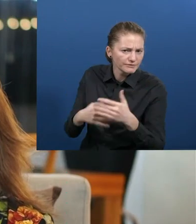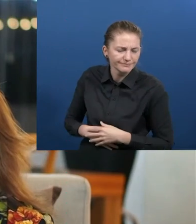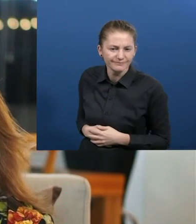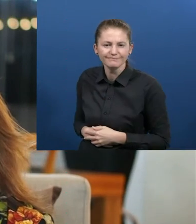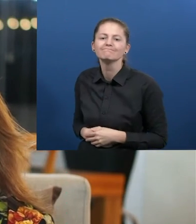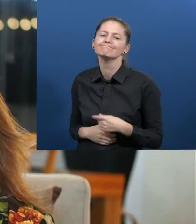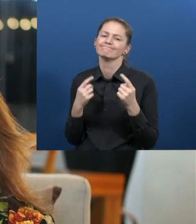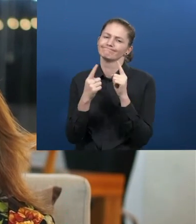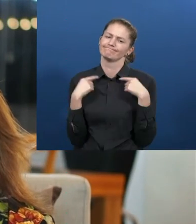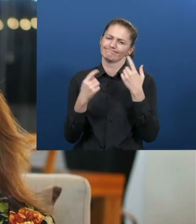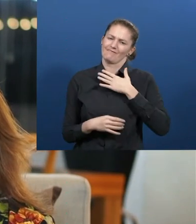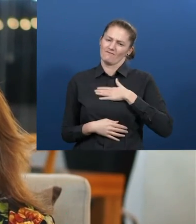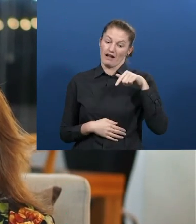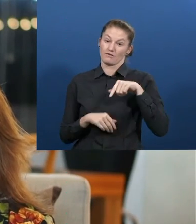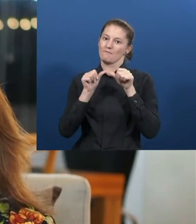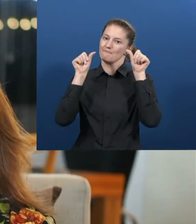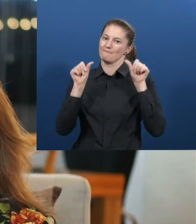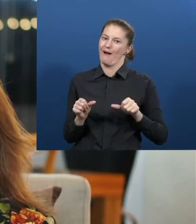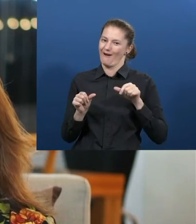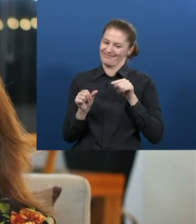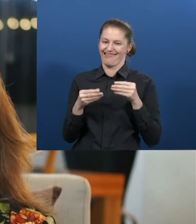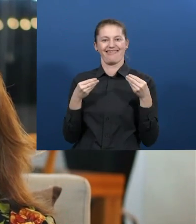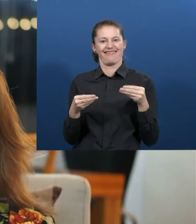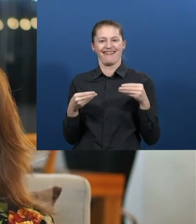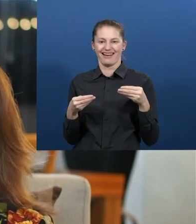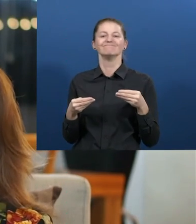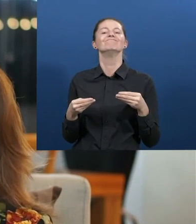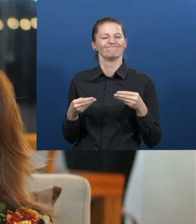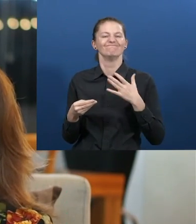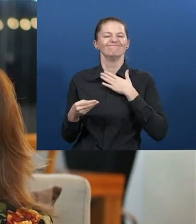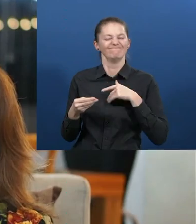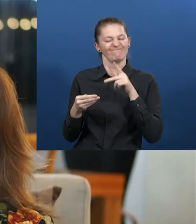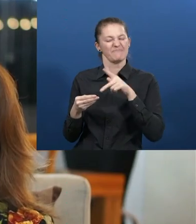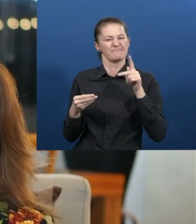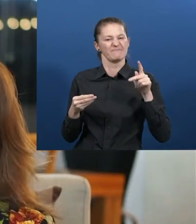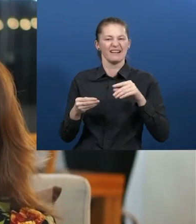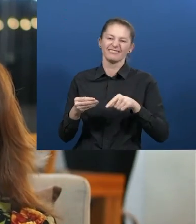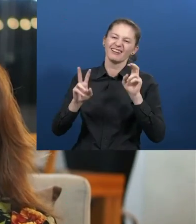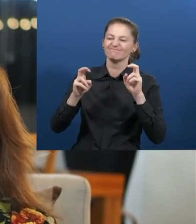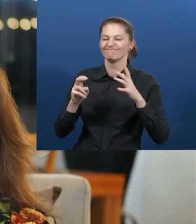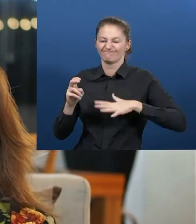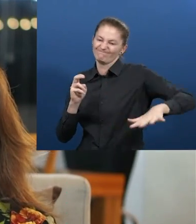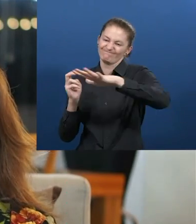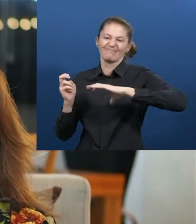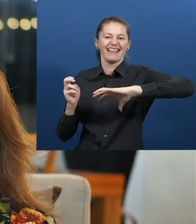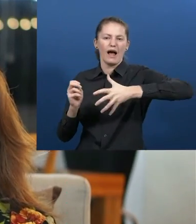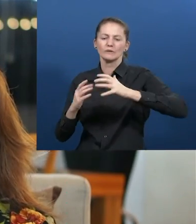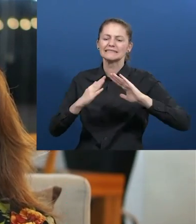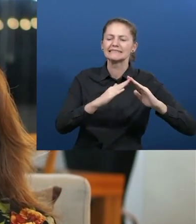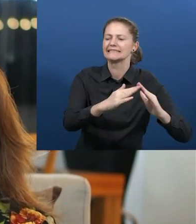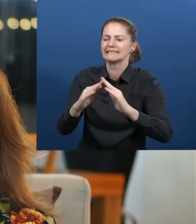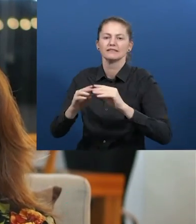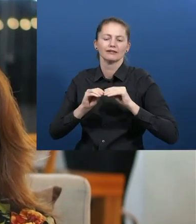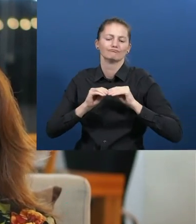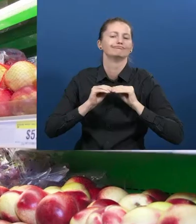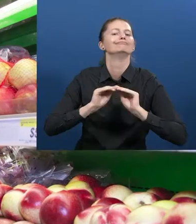Queremos que el modelo de inclusión laboral Pacto de Productividad llegue a más ciudades de nuestro país y a otros países de América Latina con